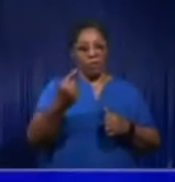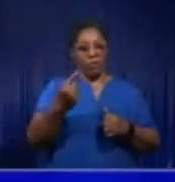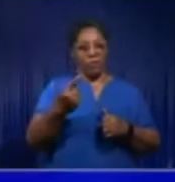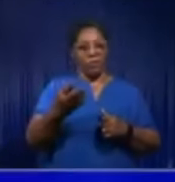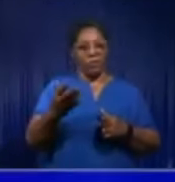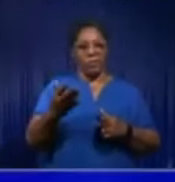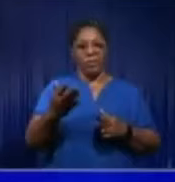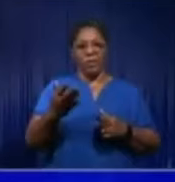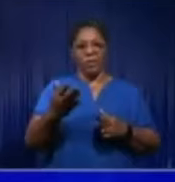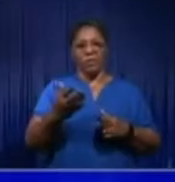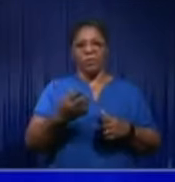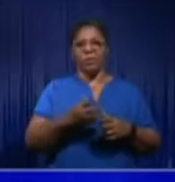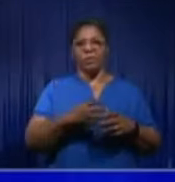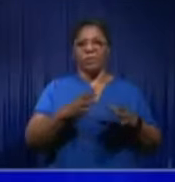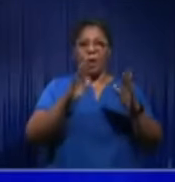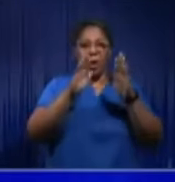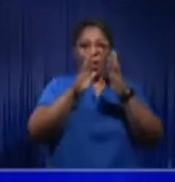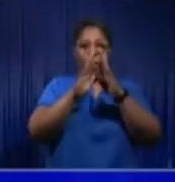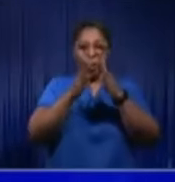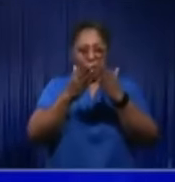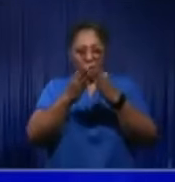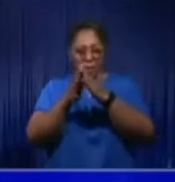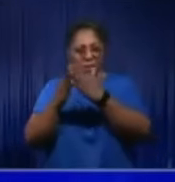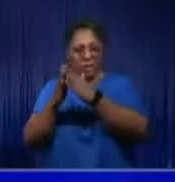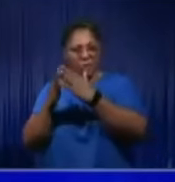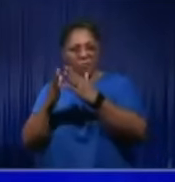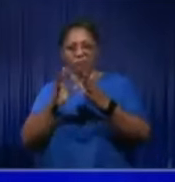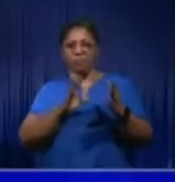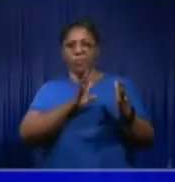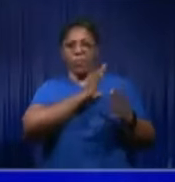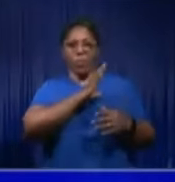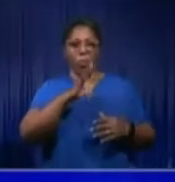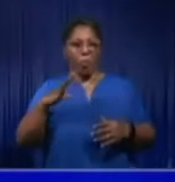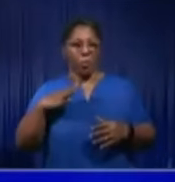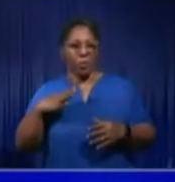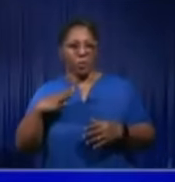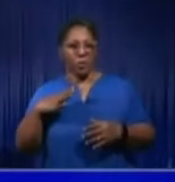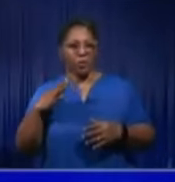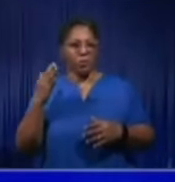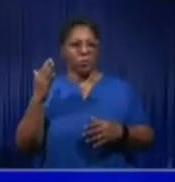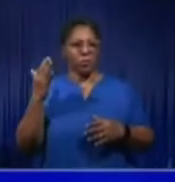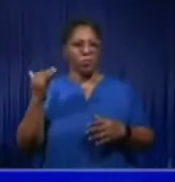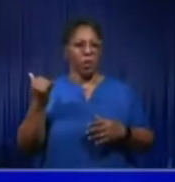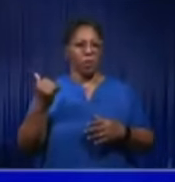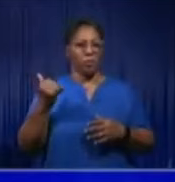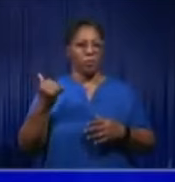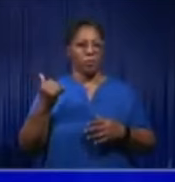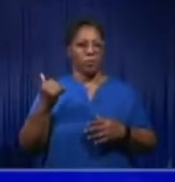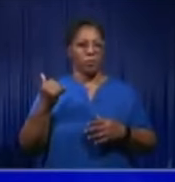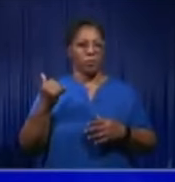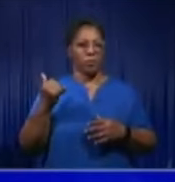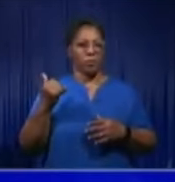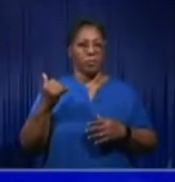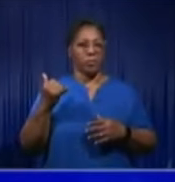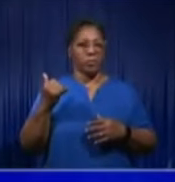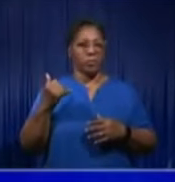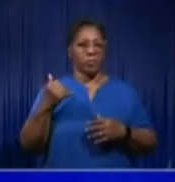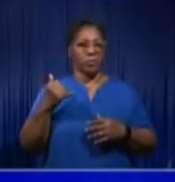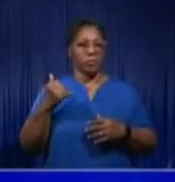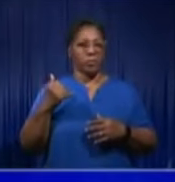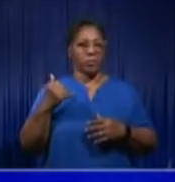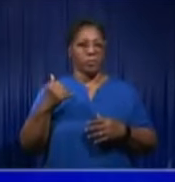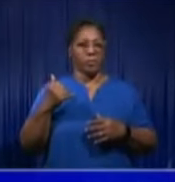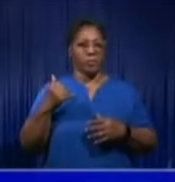Why? Immediately after a building meeting, I got a call to announce to me that I am